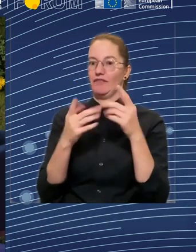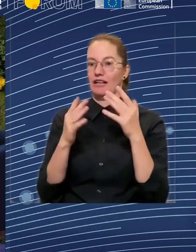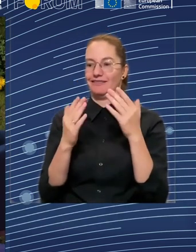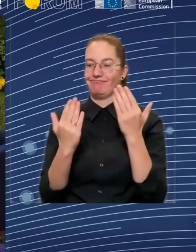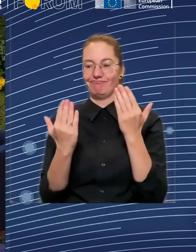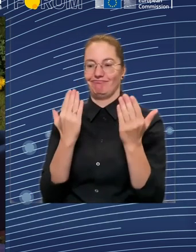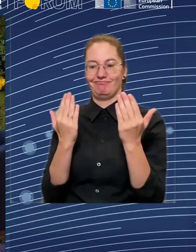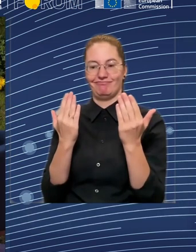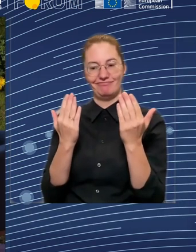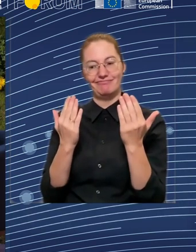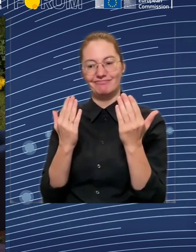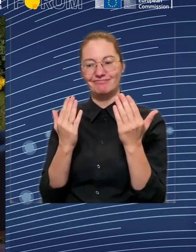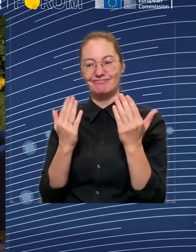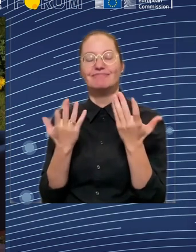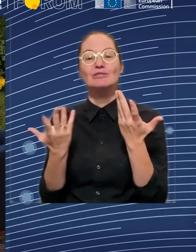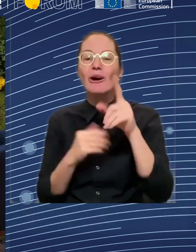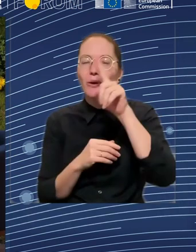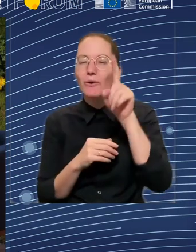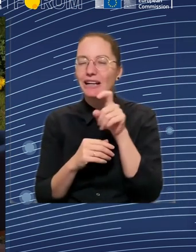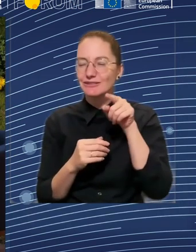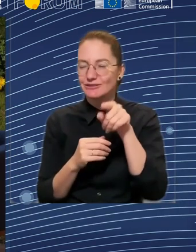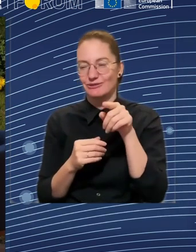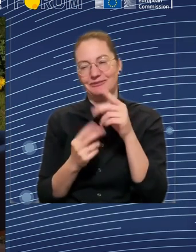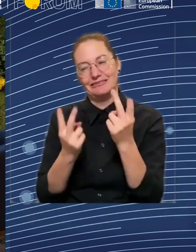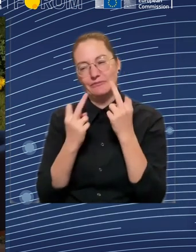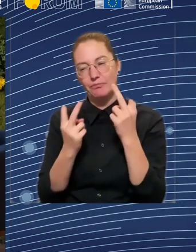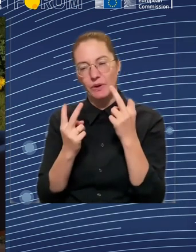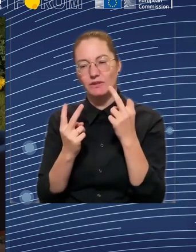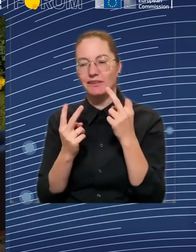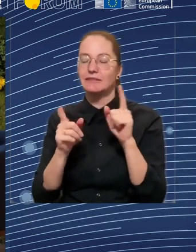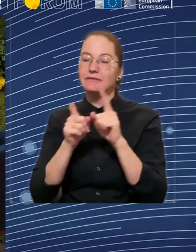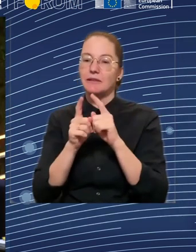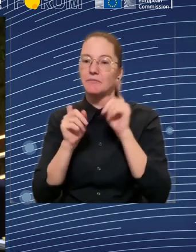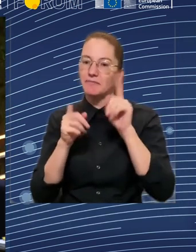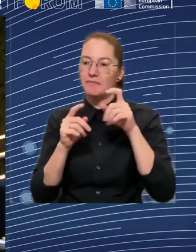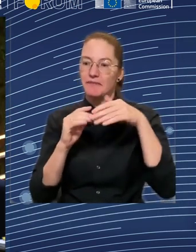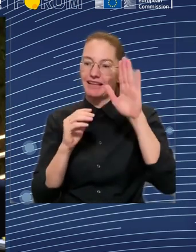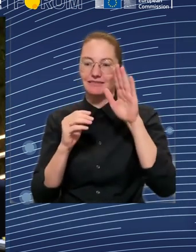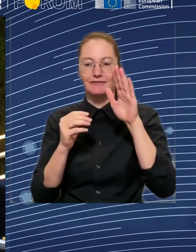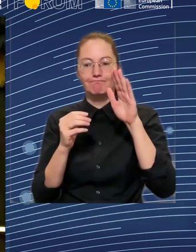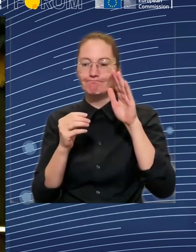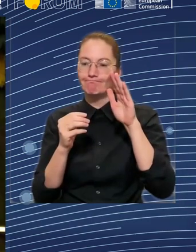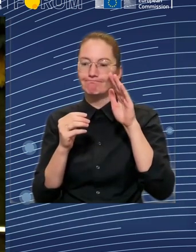some extent, differs across Europe, because we have different models of providing protection.